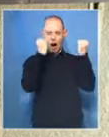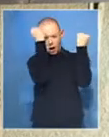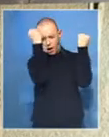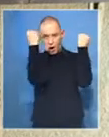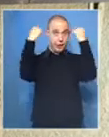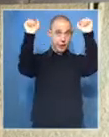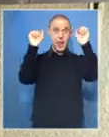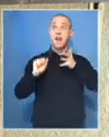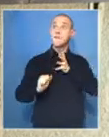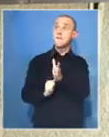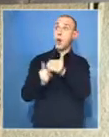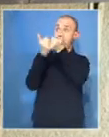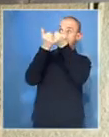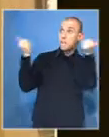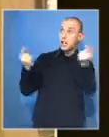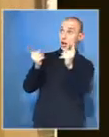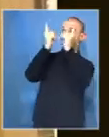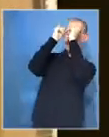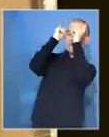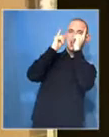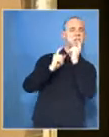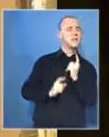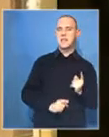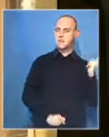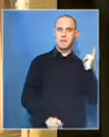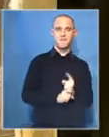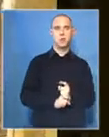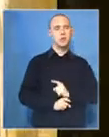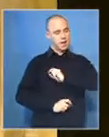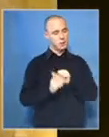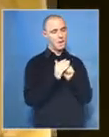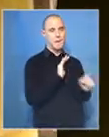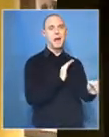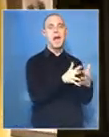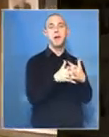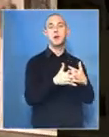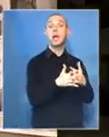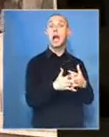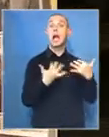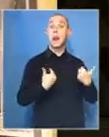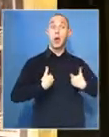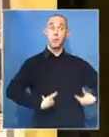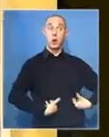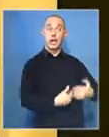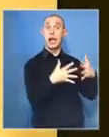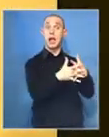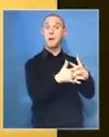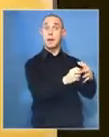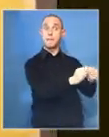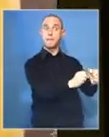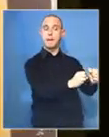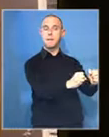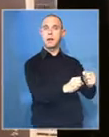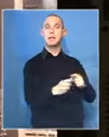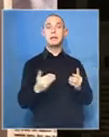to bow to the dictates of apartheid. Nakasa's remains still in the U.S. were seen as a blemish on the now democratic